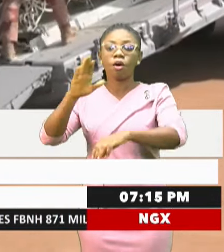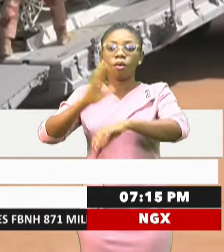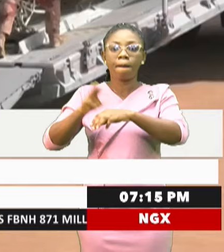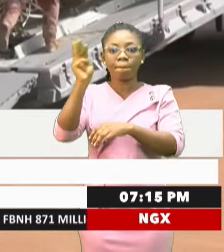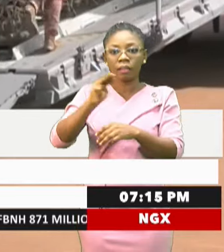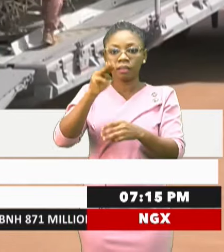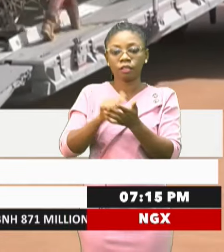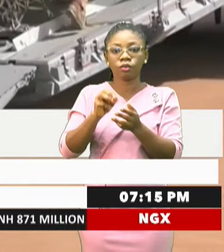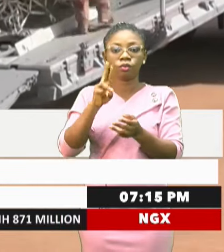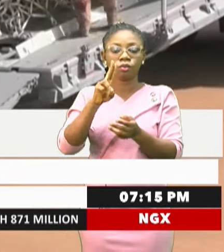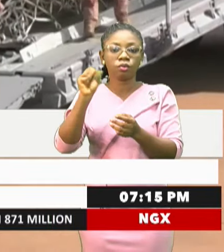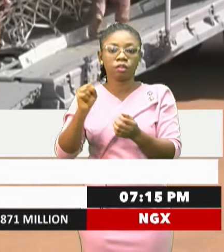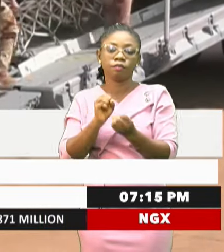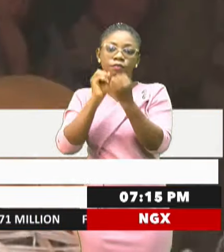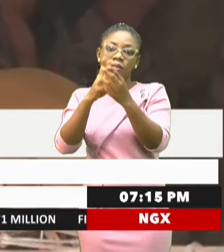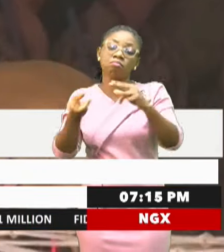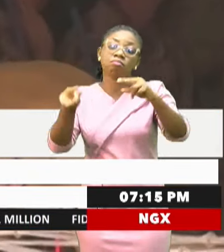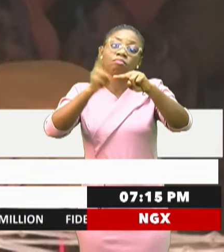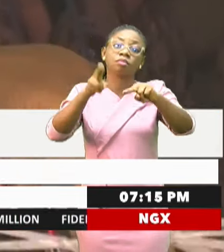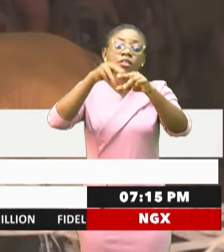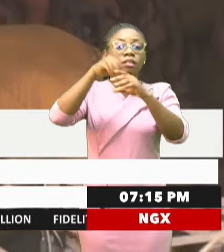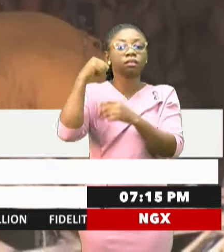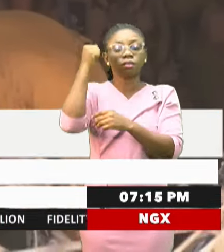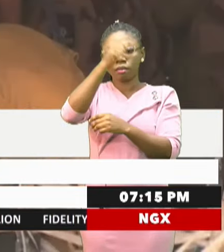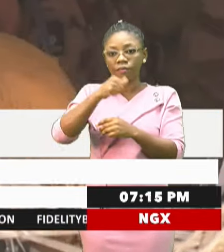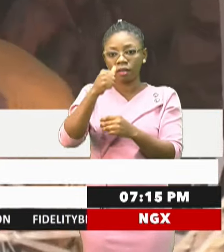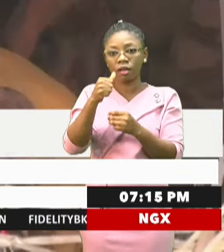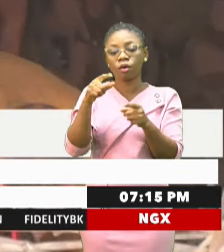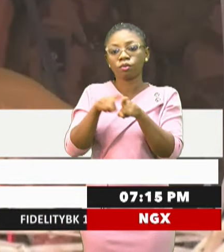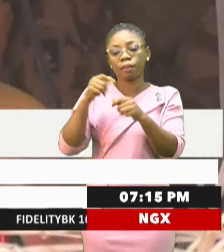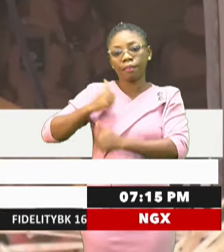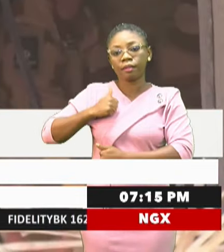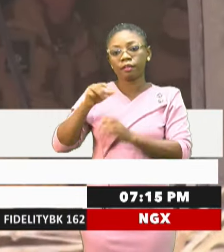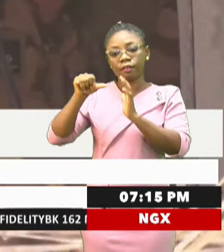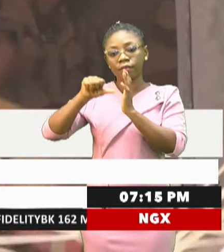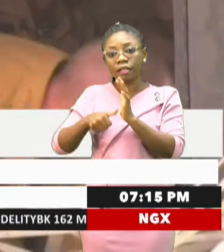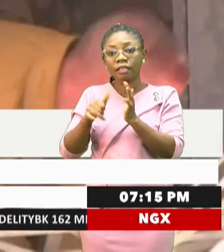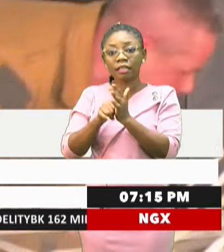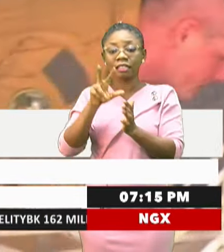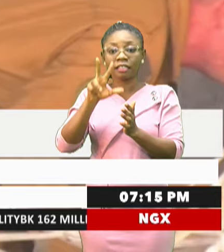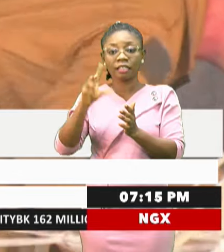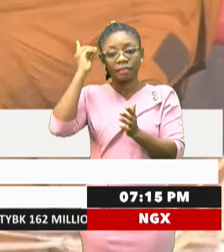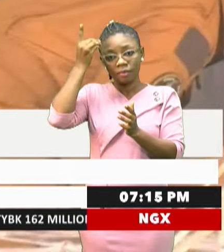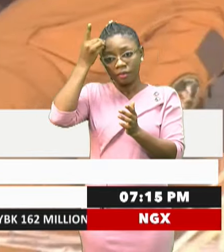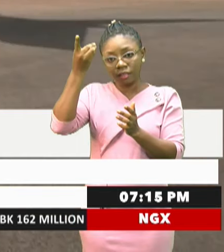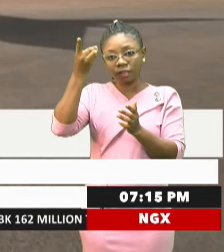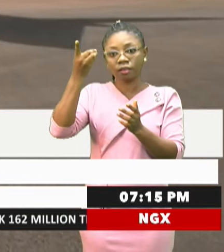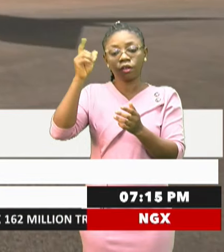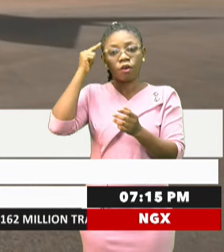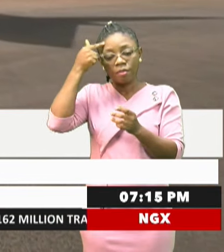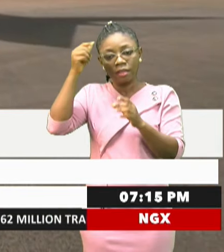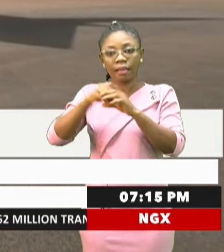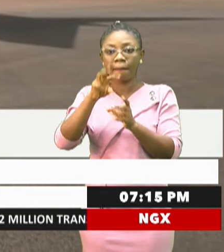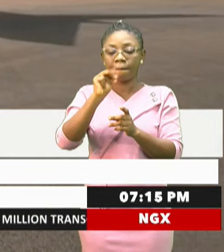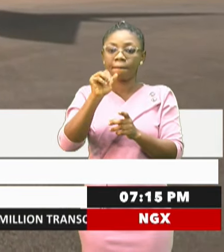inflection point in Africa. Increasingly, military jaunters that overthrew democratic government in Mali, Burkina Faso